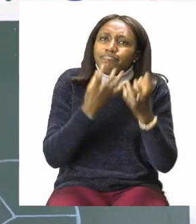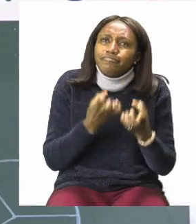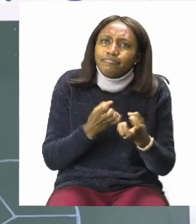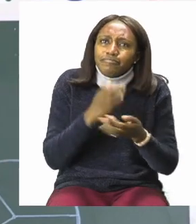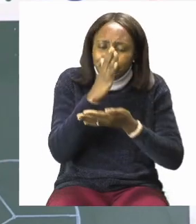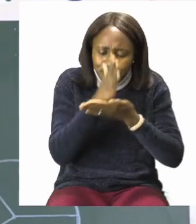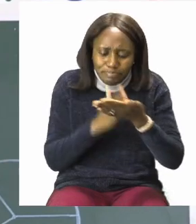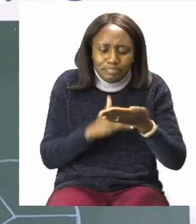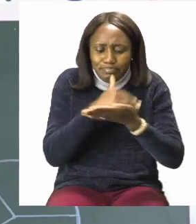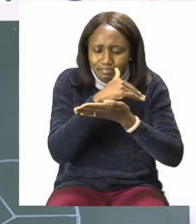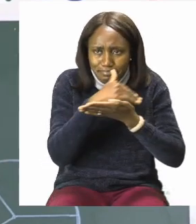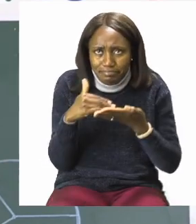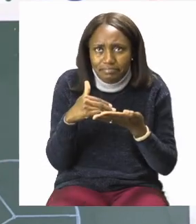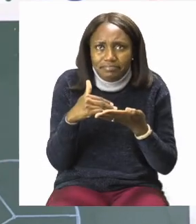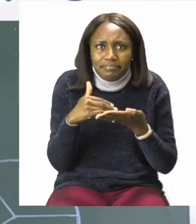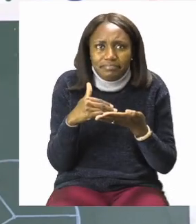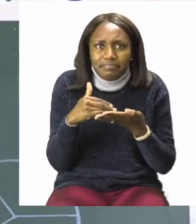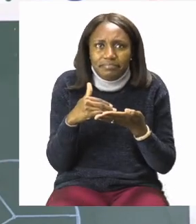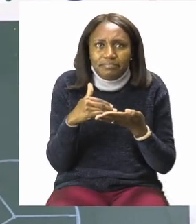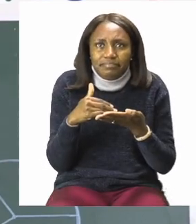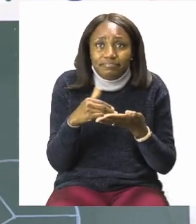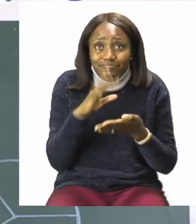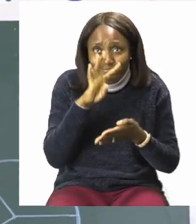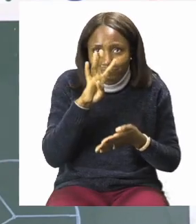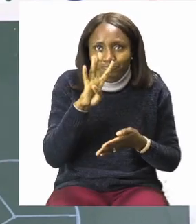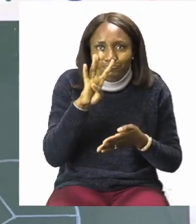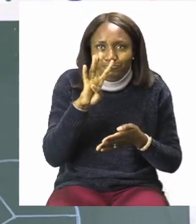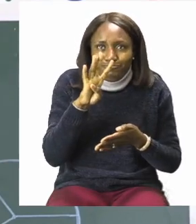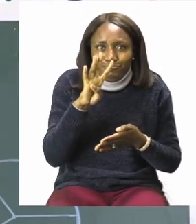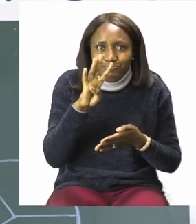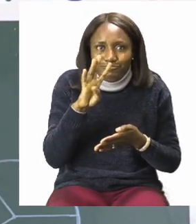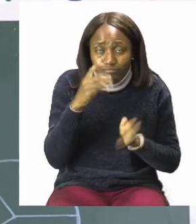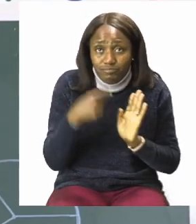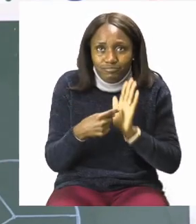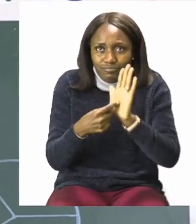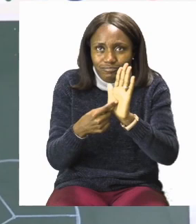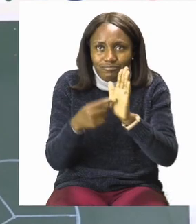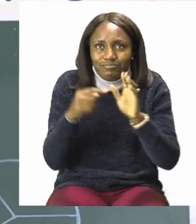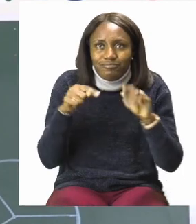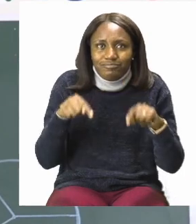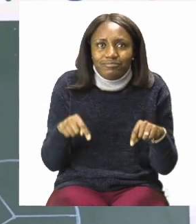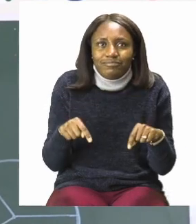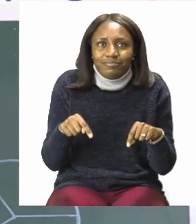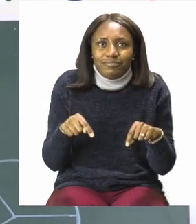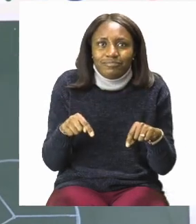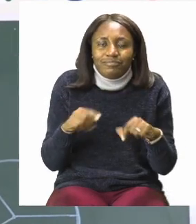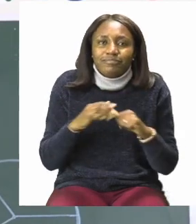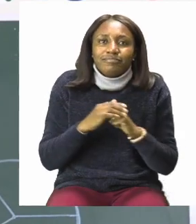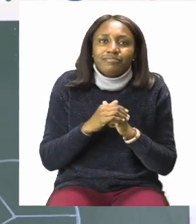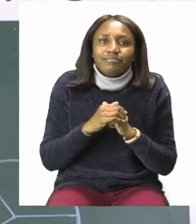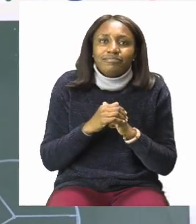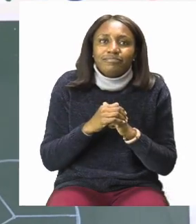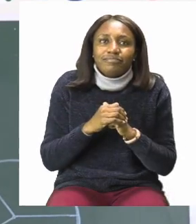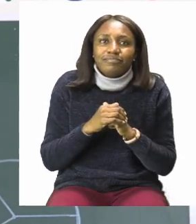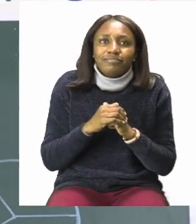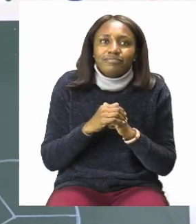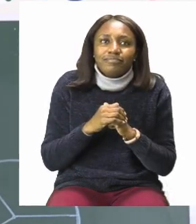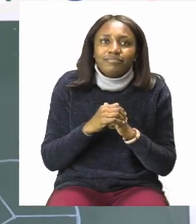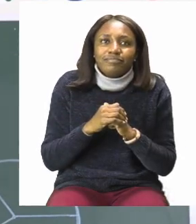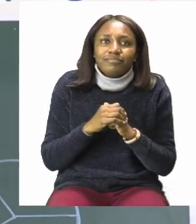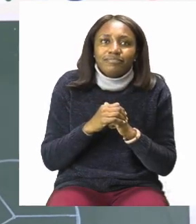one, two, three, four. I need four parts which are called quarters.